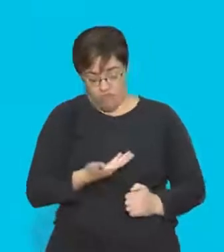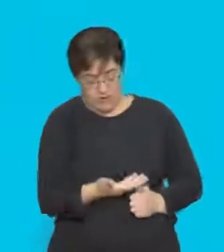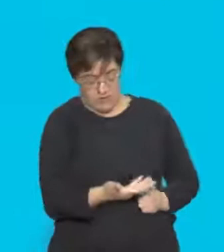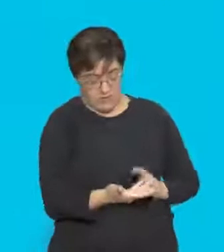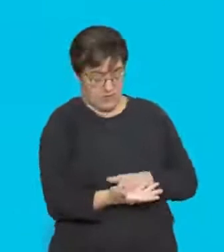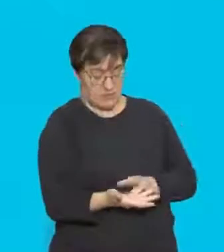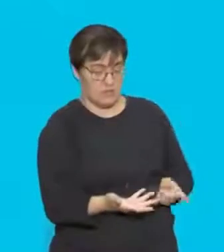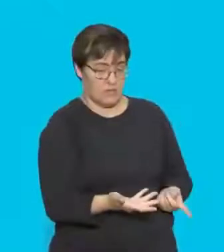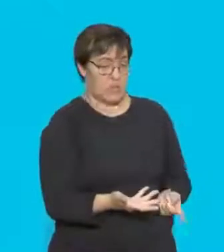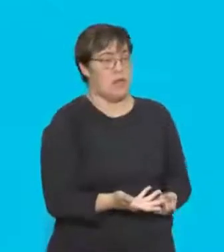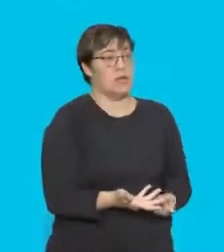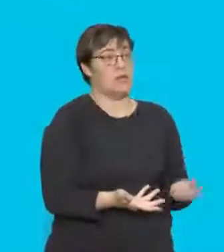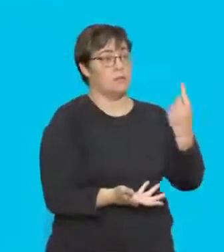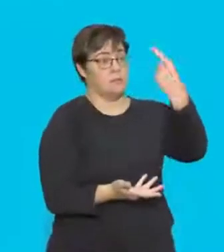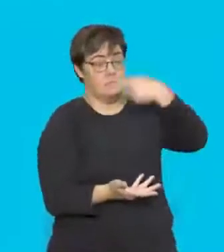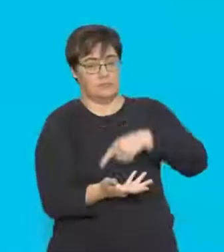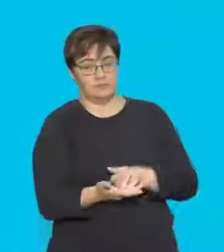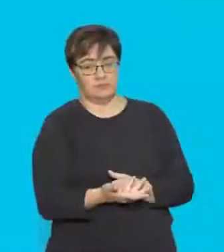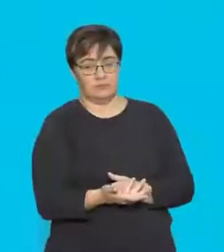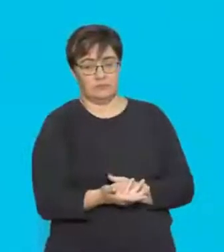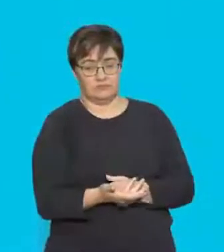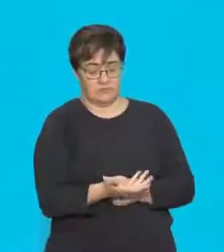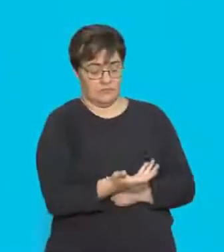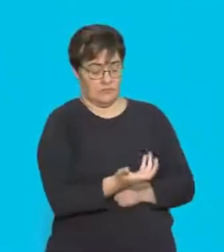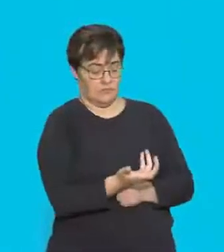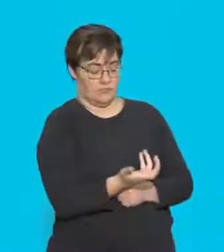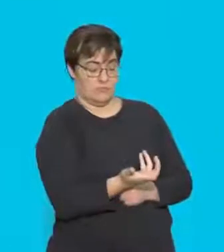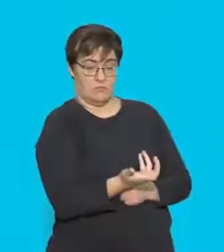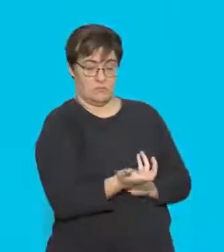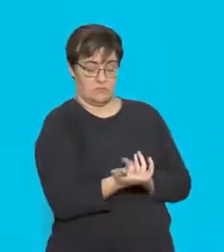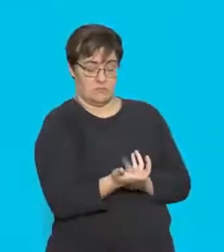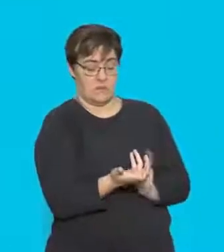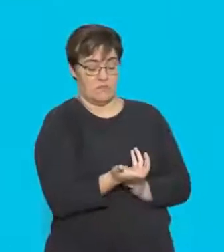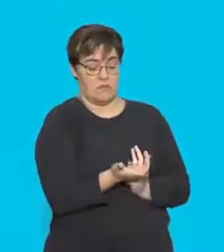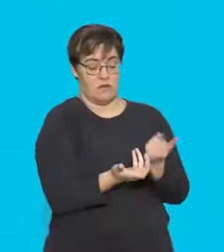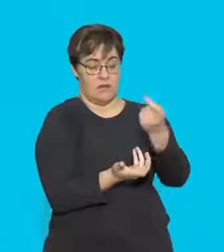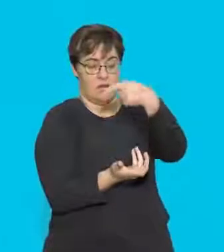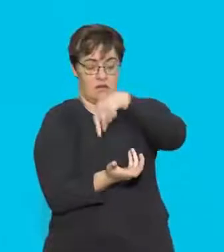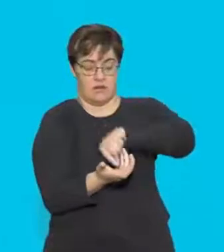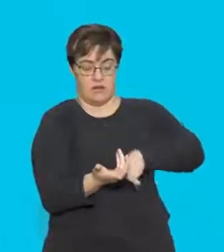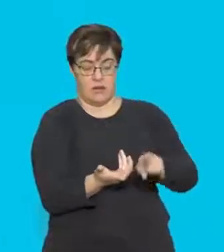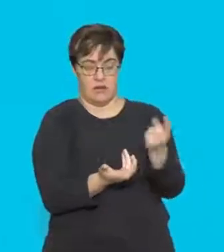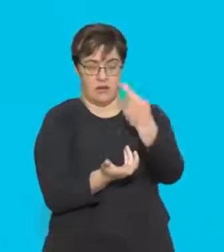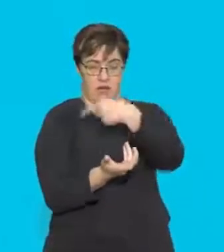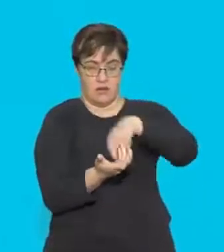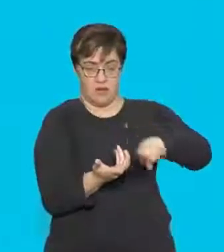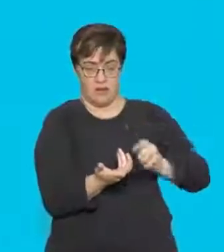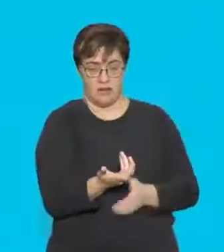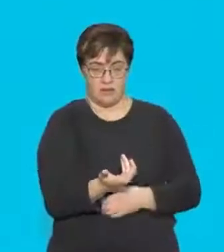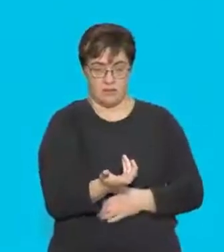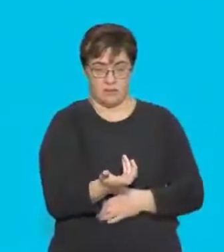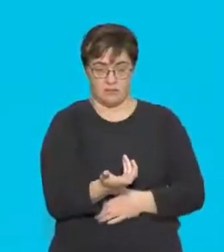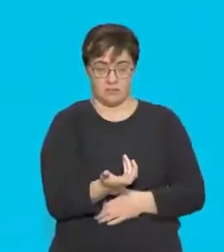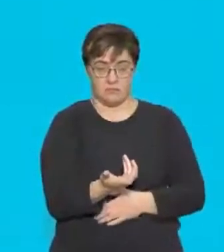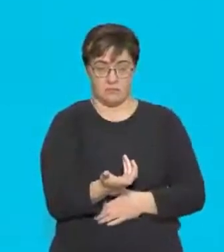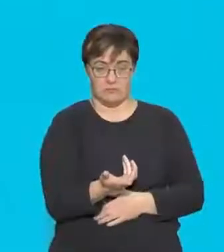direction of the magnetic field is